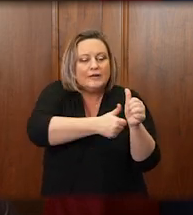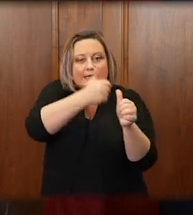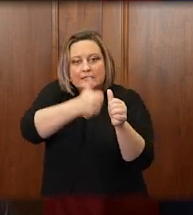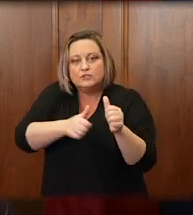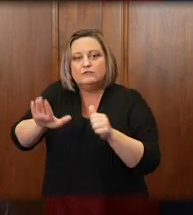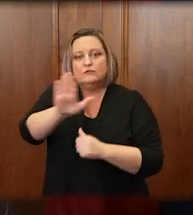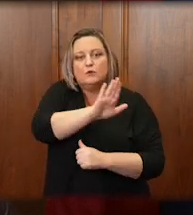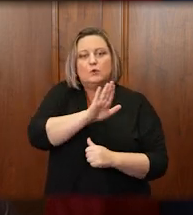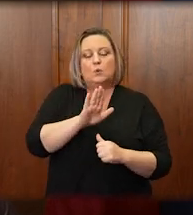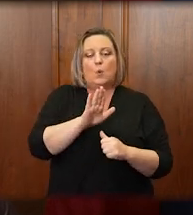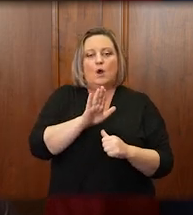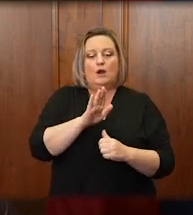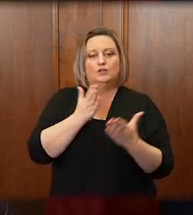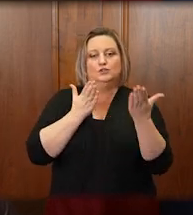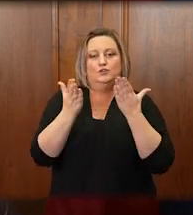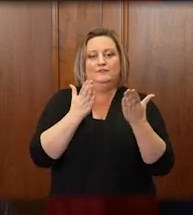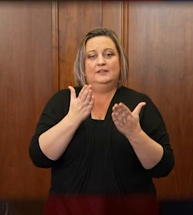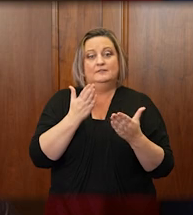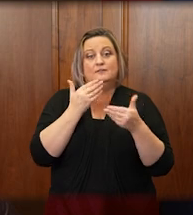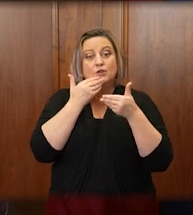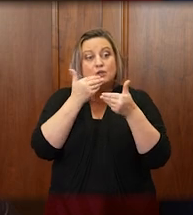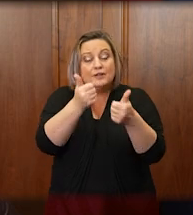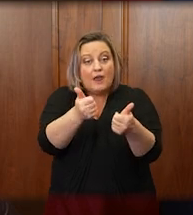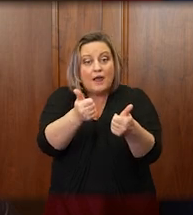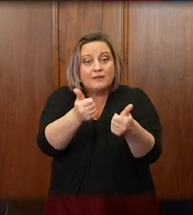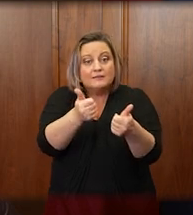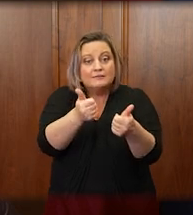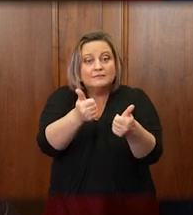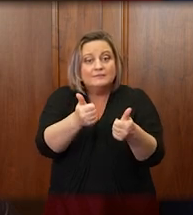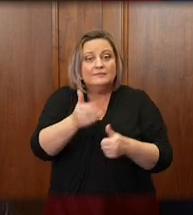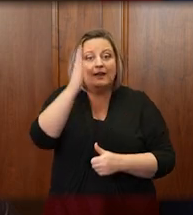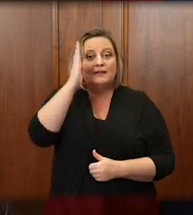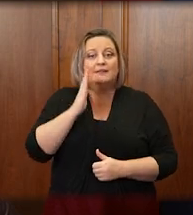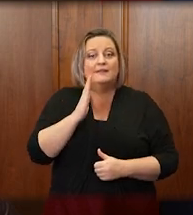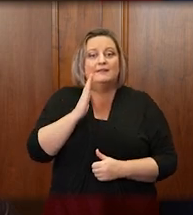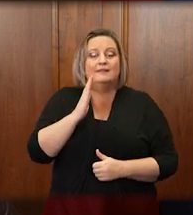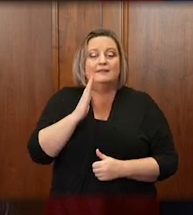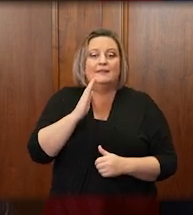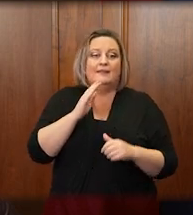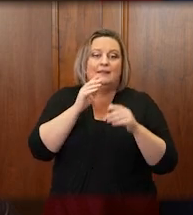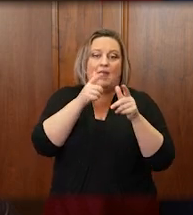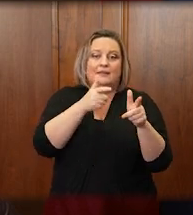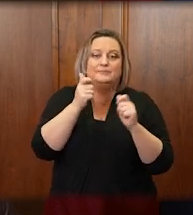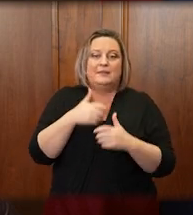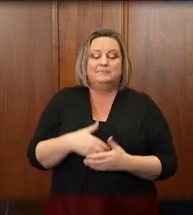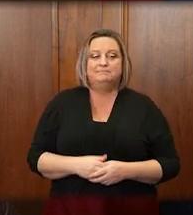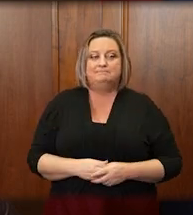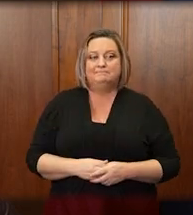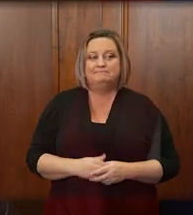selfless service. Good luck to you all, and Godspeed. Thank you.